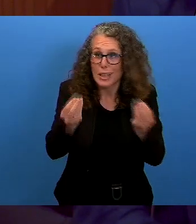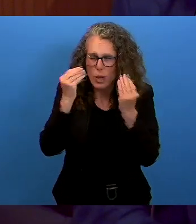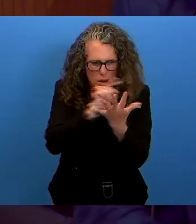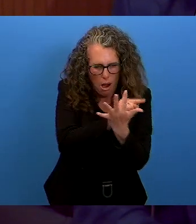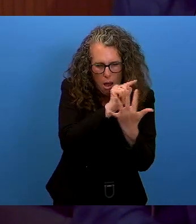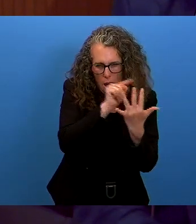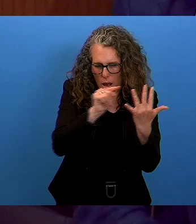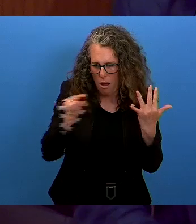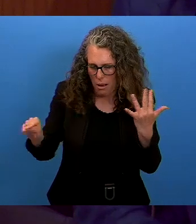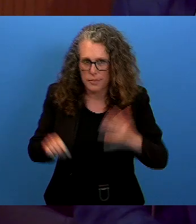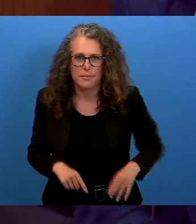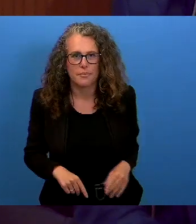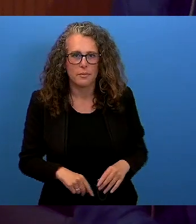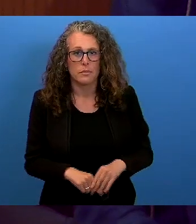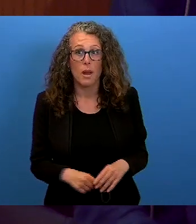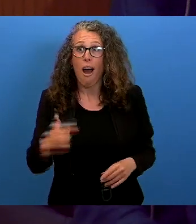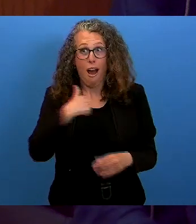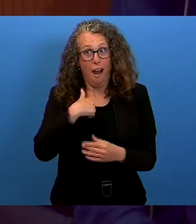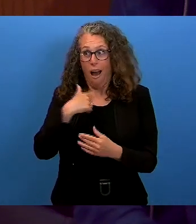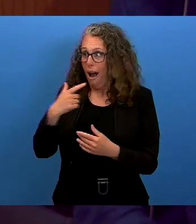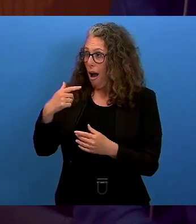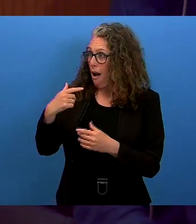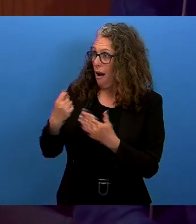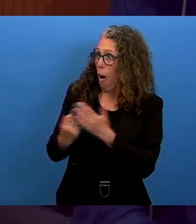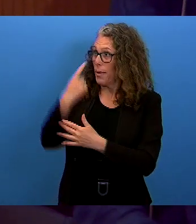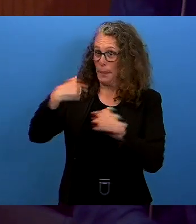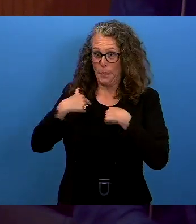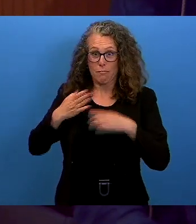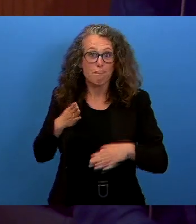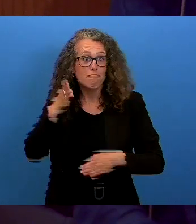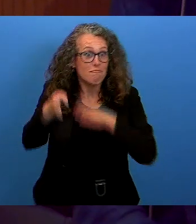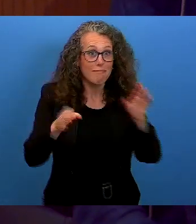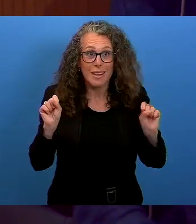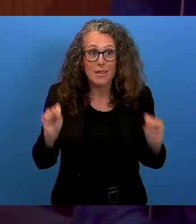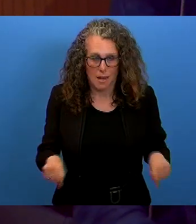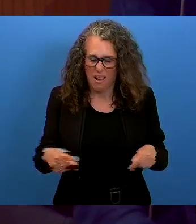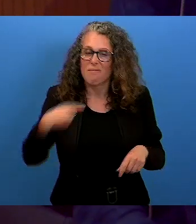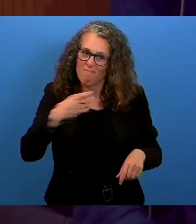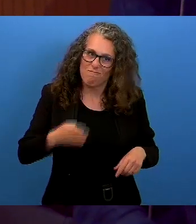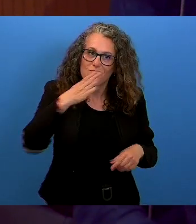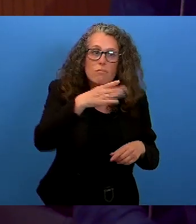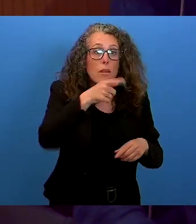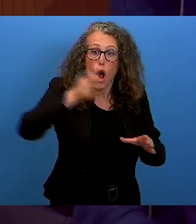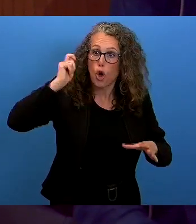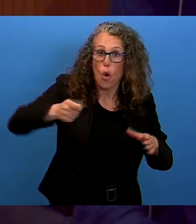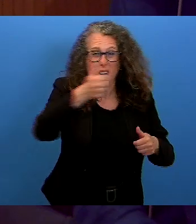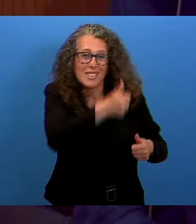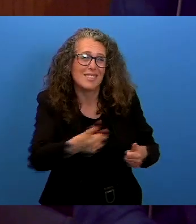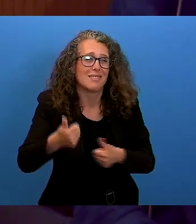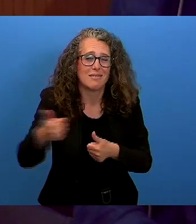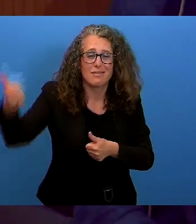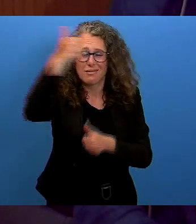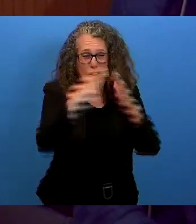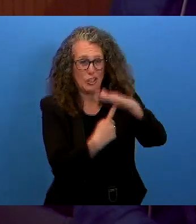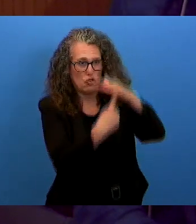whenever I have a chance to go on mission, I always make a point in meeting with highest courts of countries and the